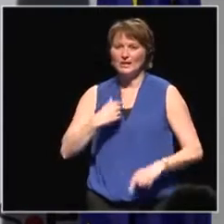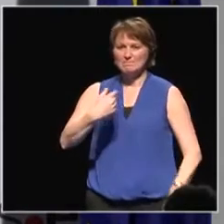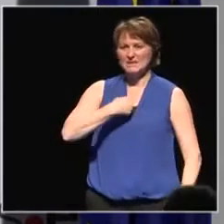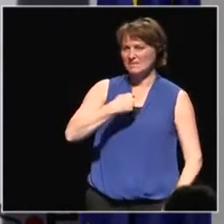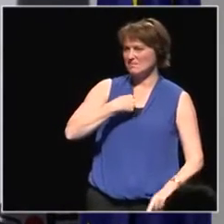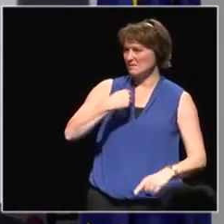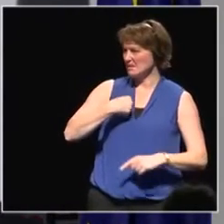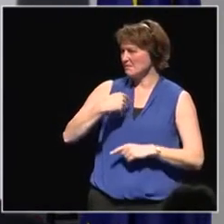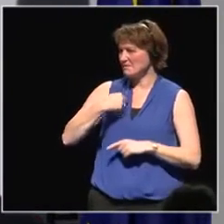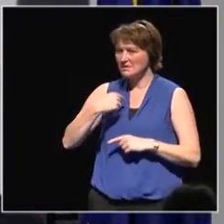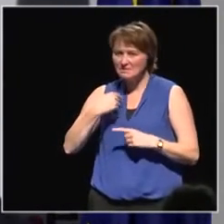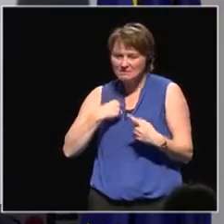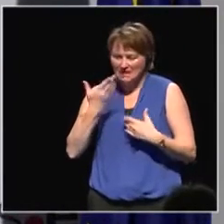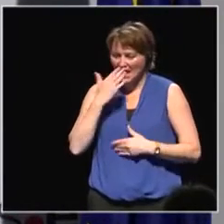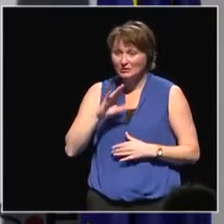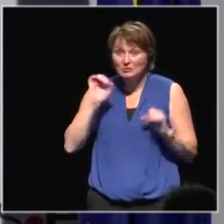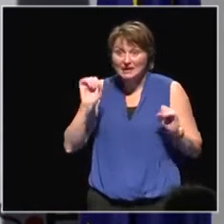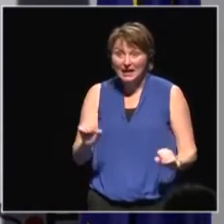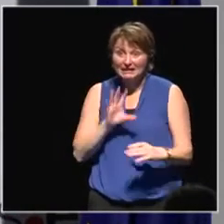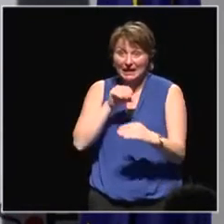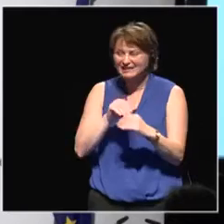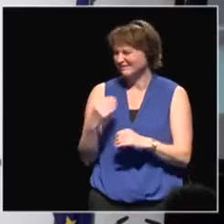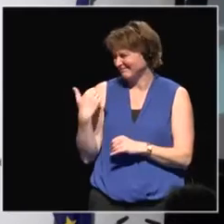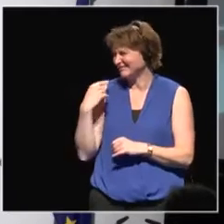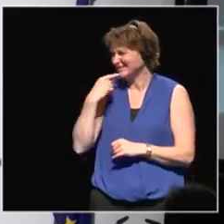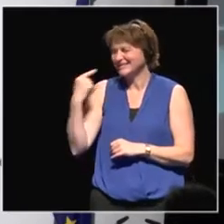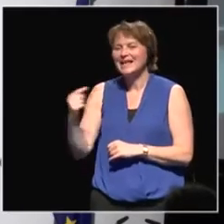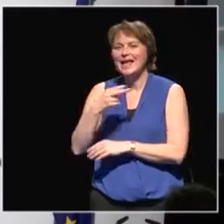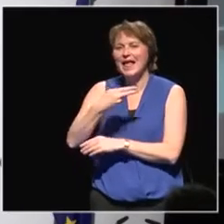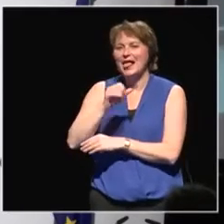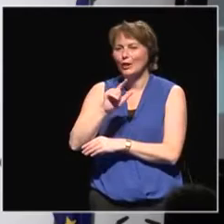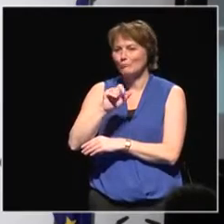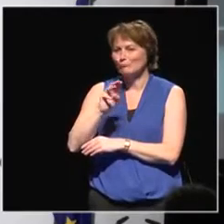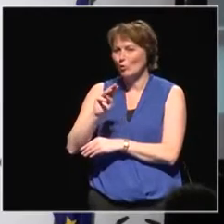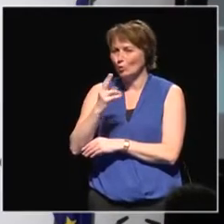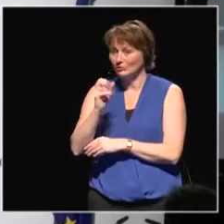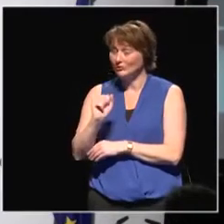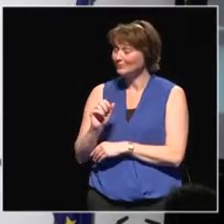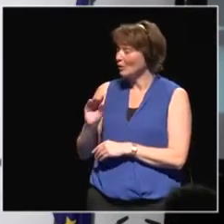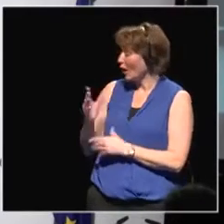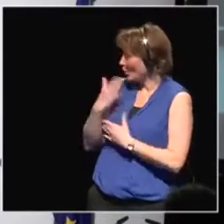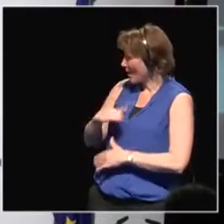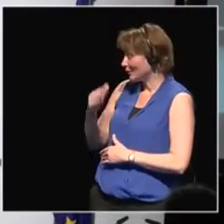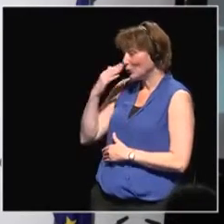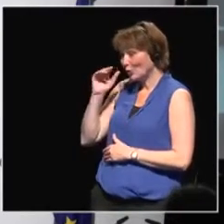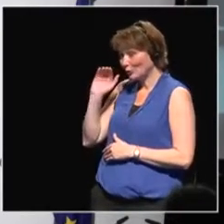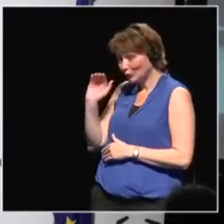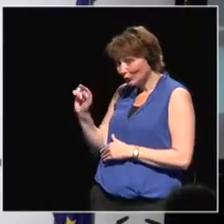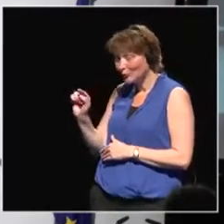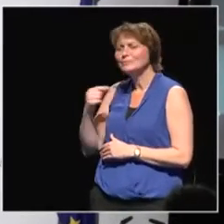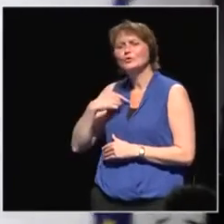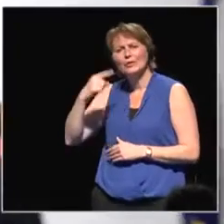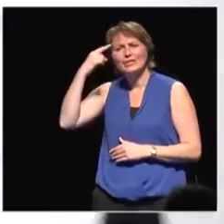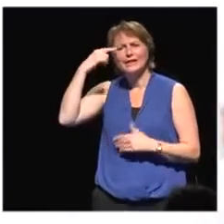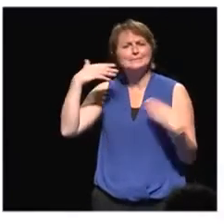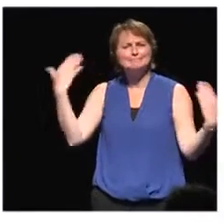what Helmut pointed out. So, Ananta, I would like to know from you how this resonates with you, and